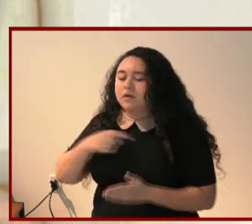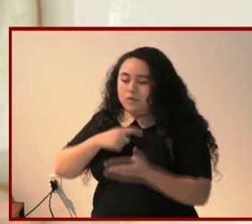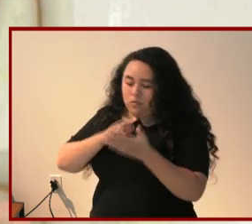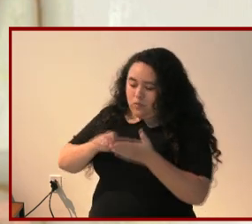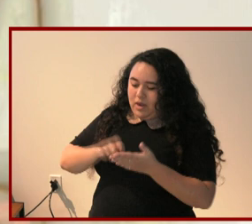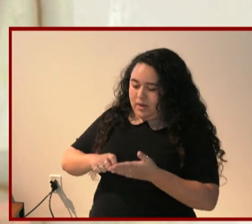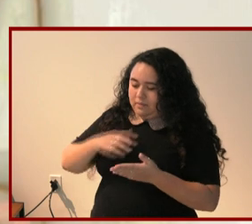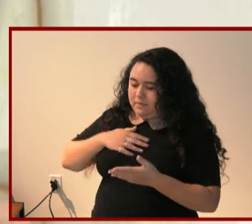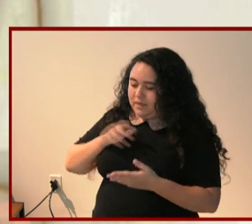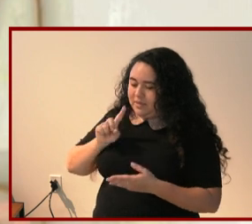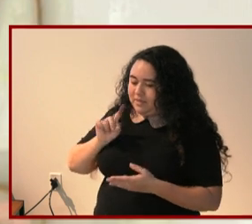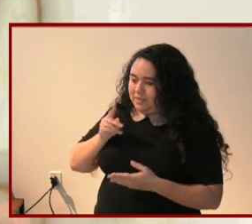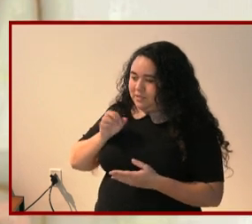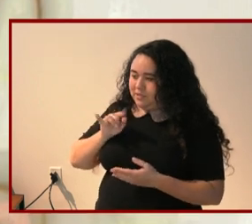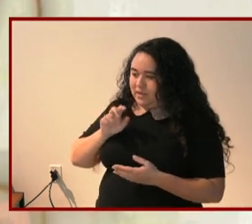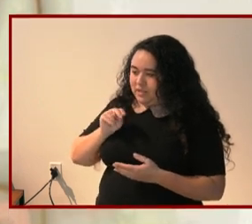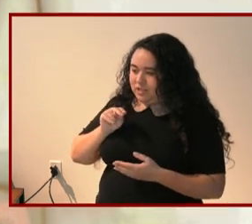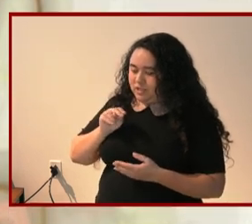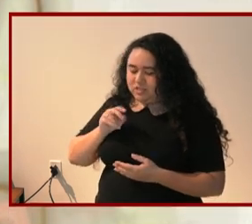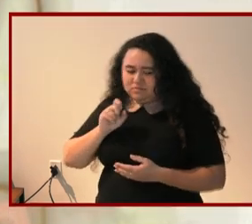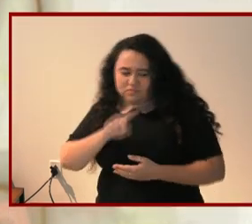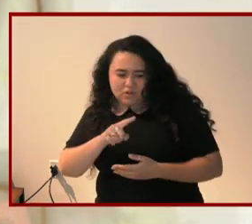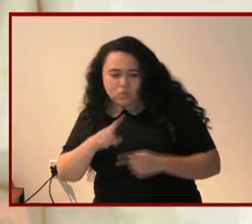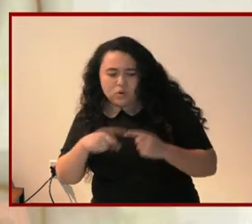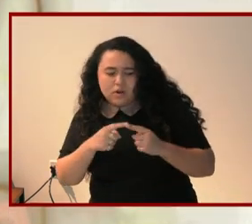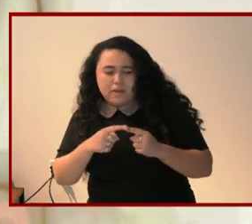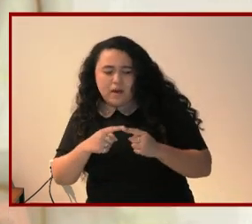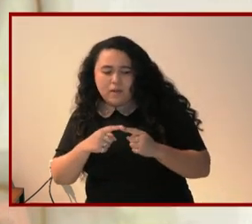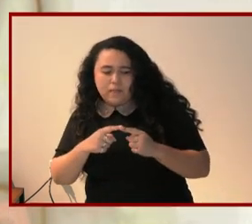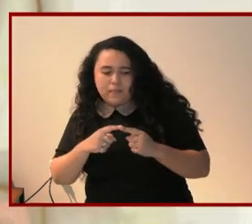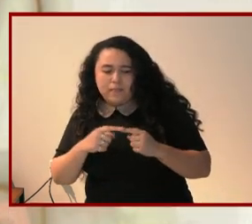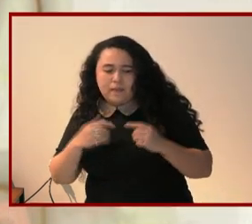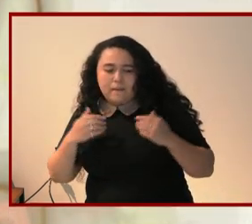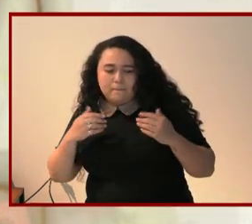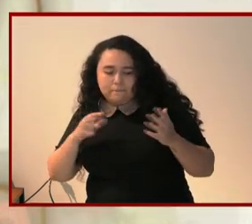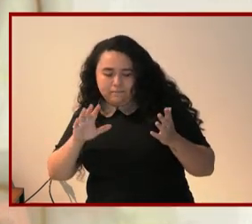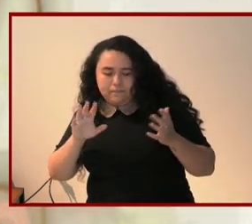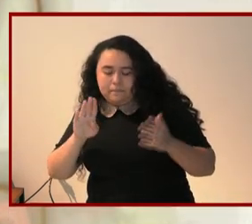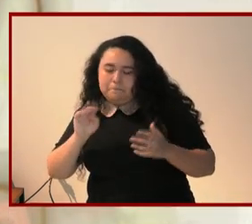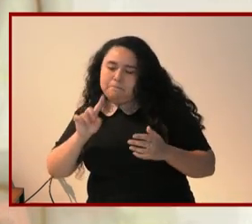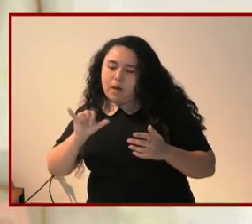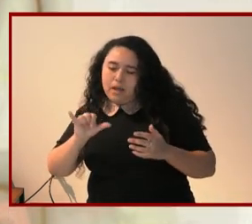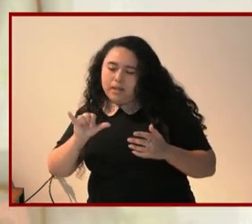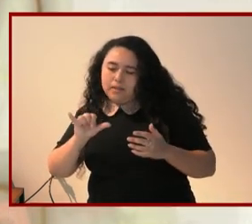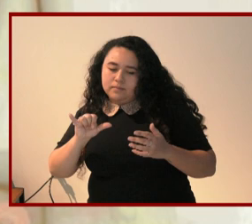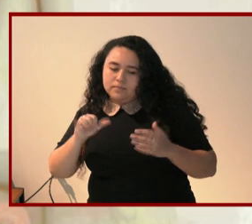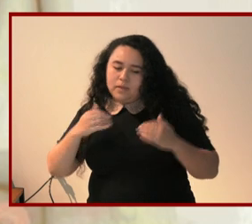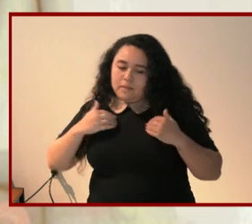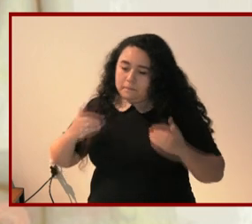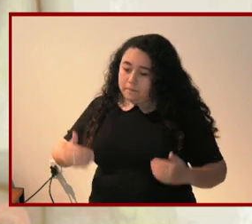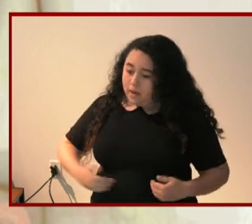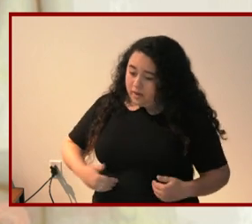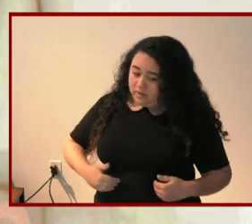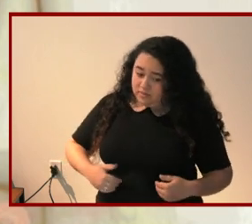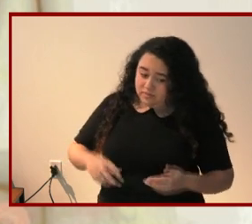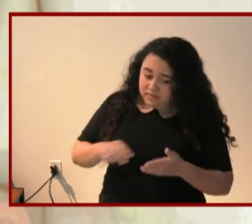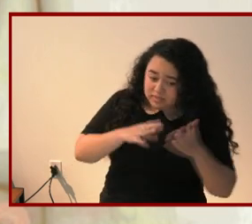Vic asked me, what about the body? The body of the dancer, the body of the writer.